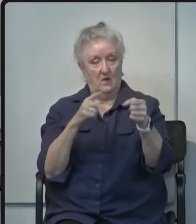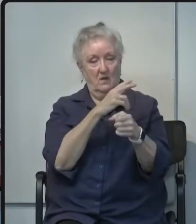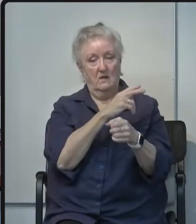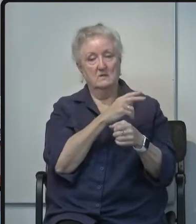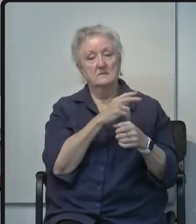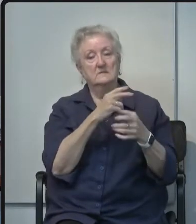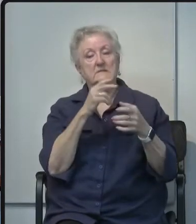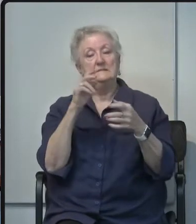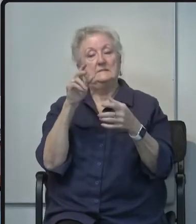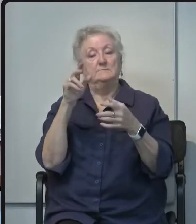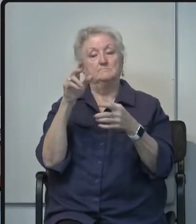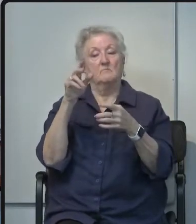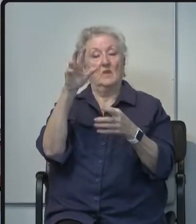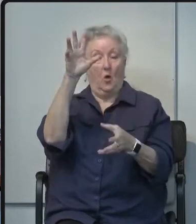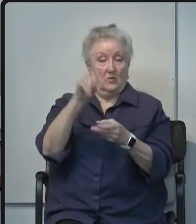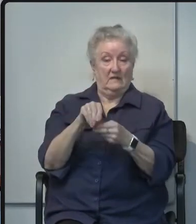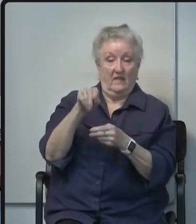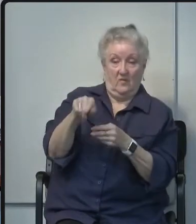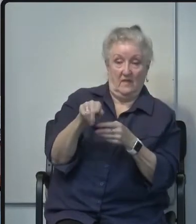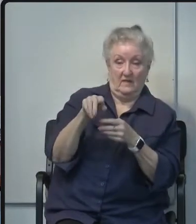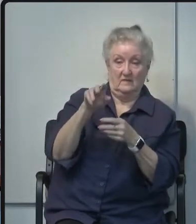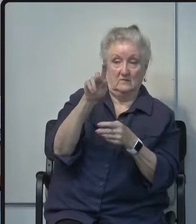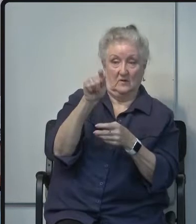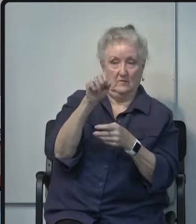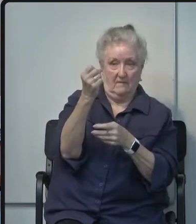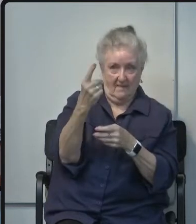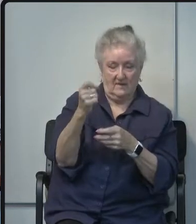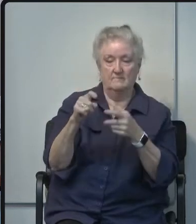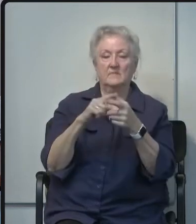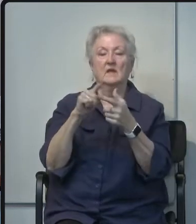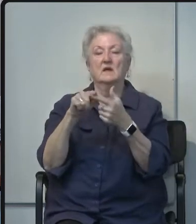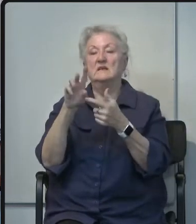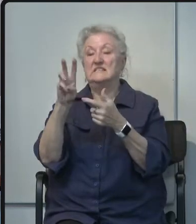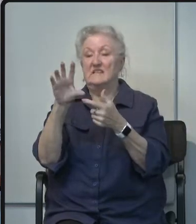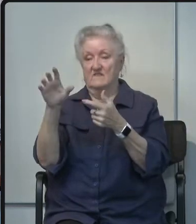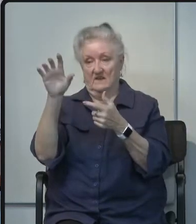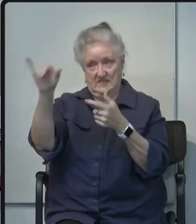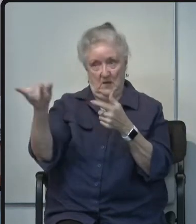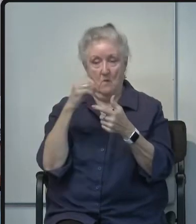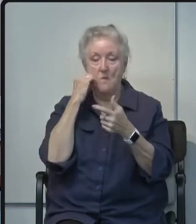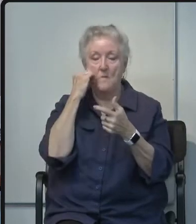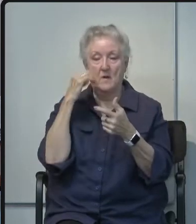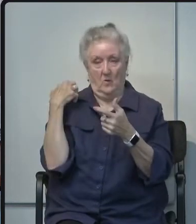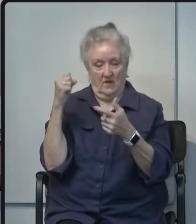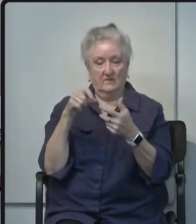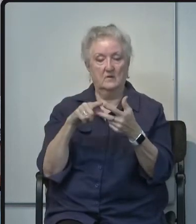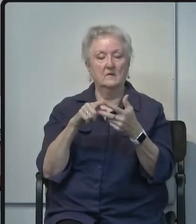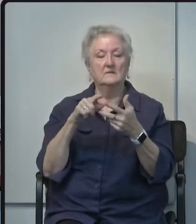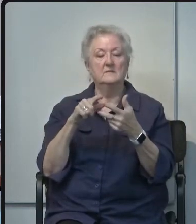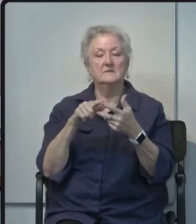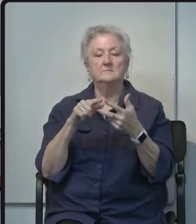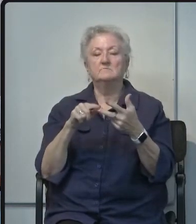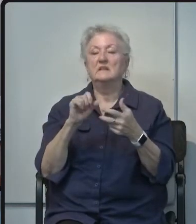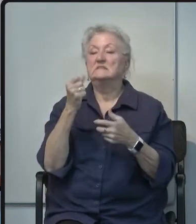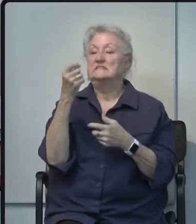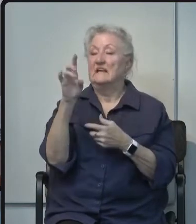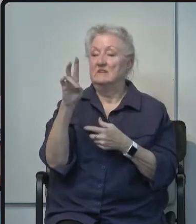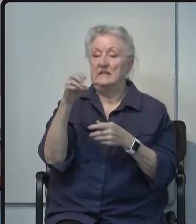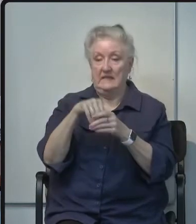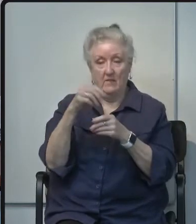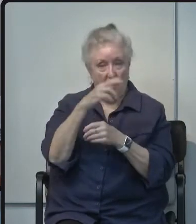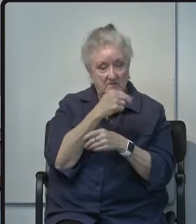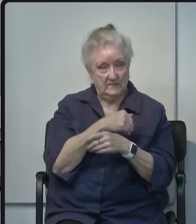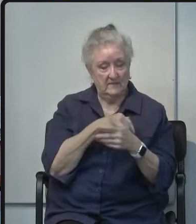are recovering at home 17 are recovering in the hospital of that number